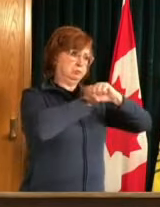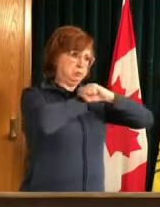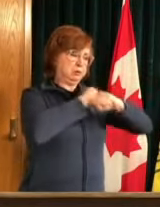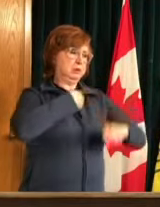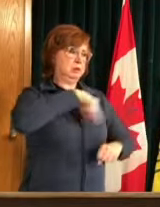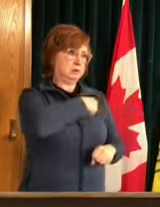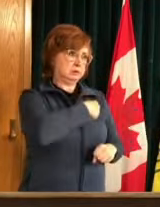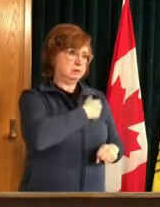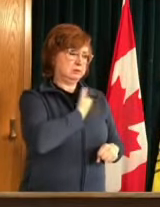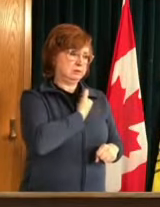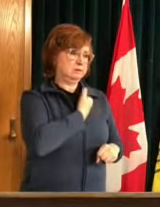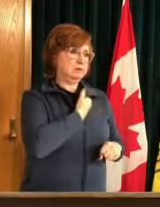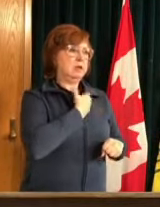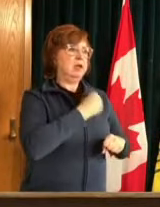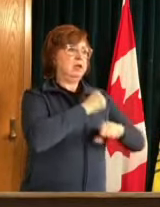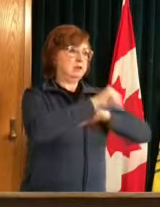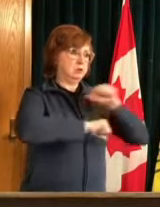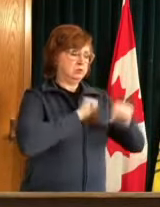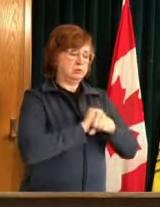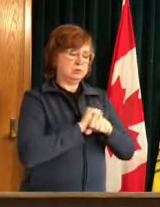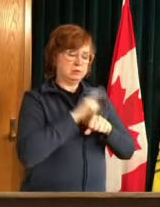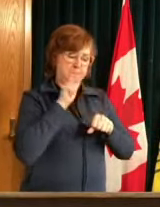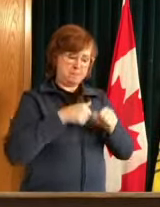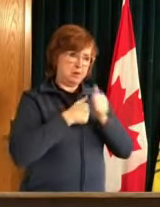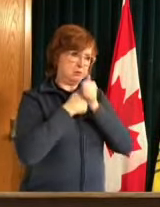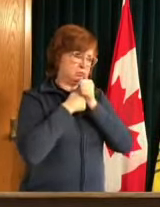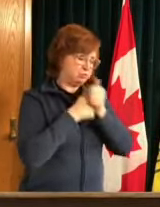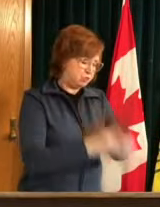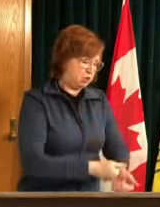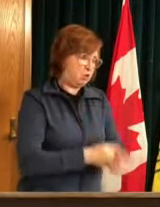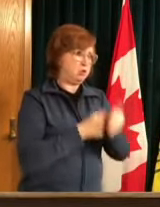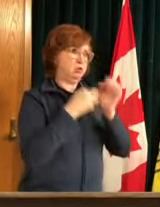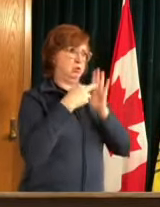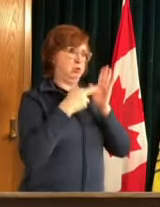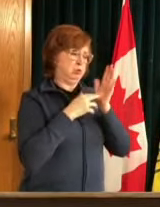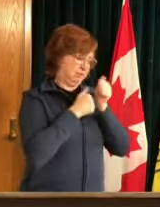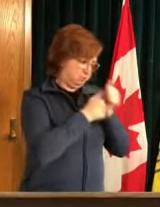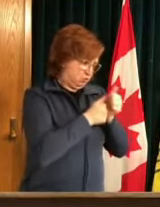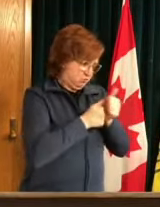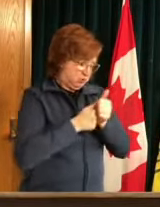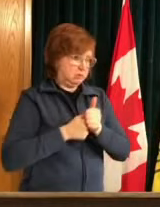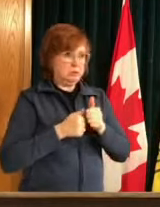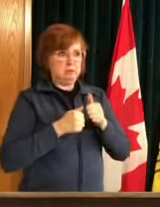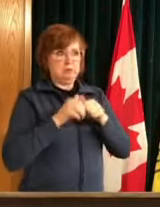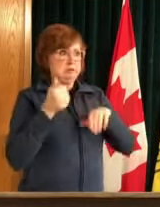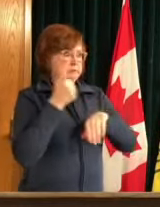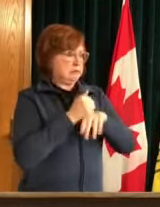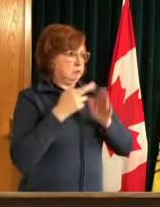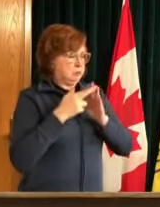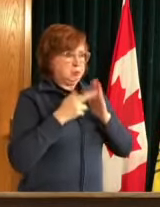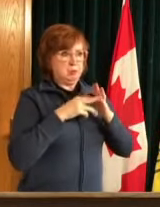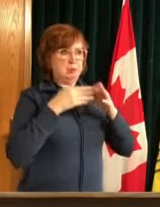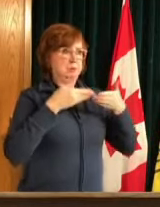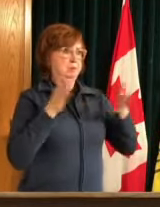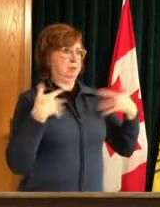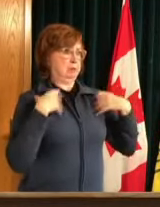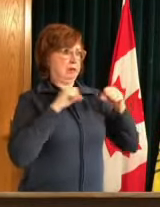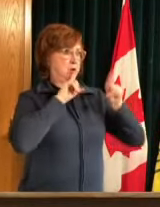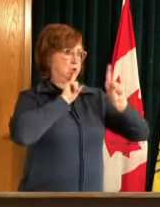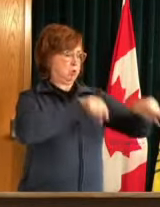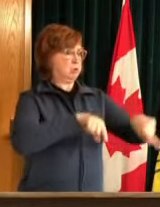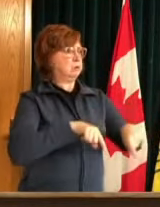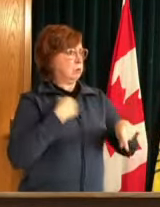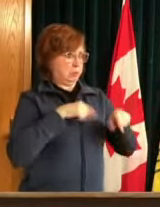we need to keep following all of the public health orders that are in place all of the guidelines that have been put out before us and when it's your turn